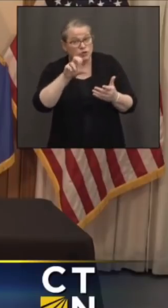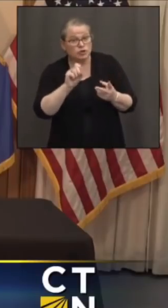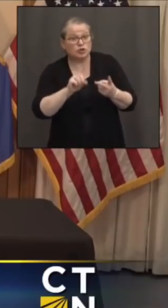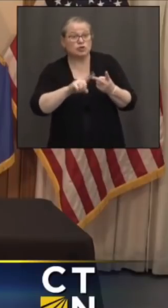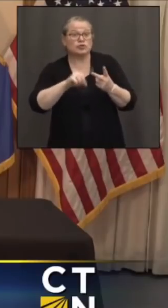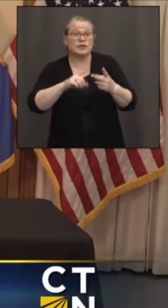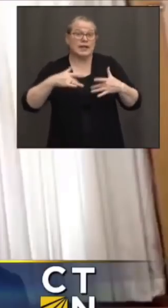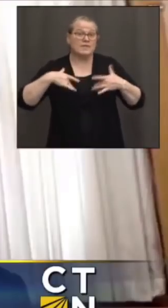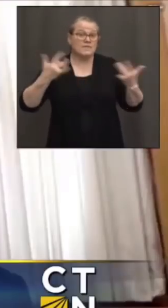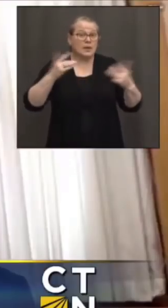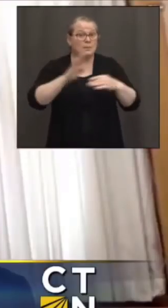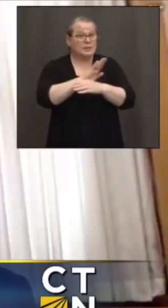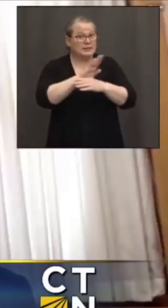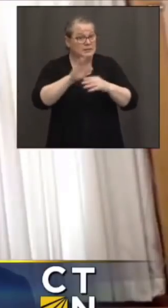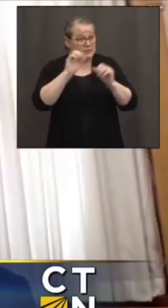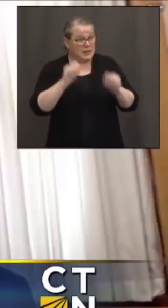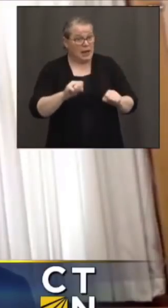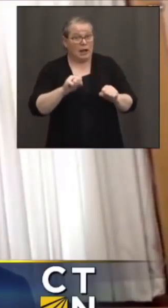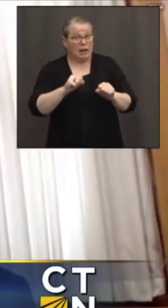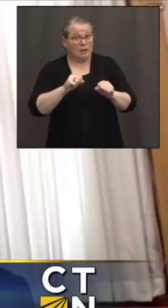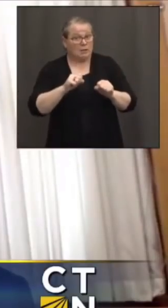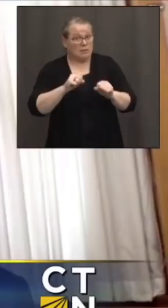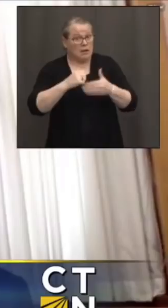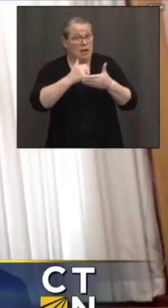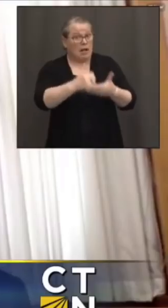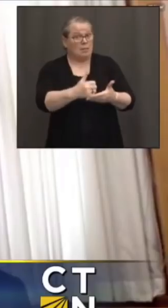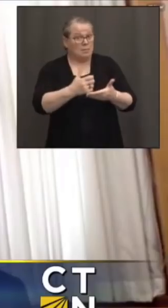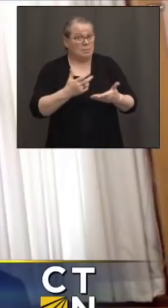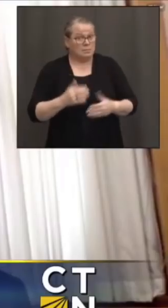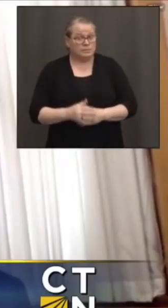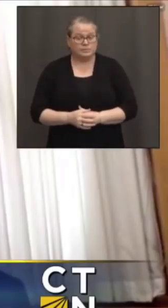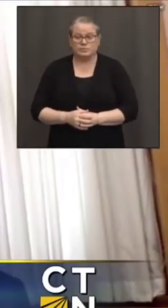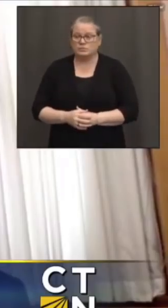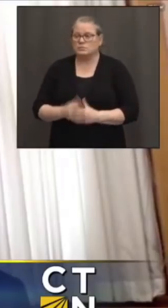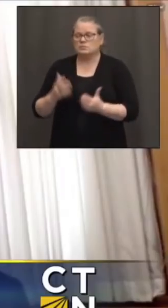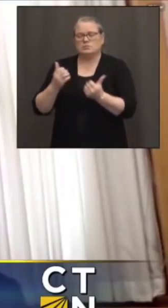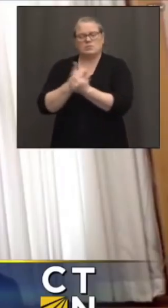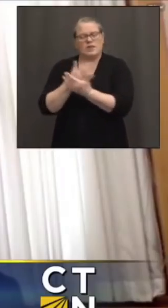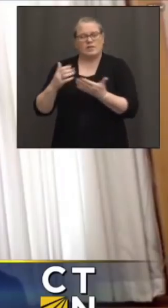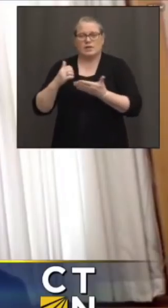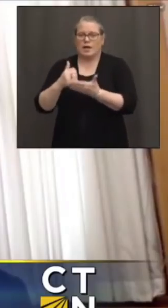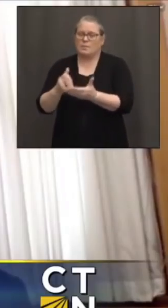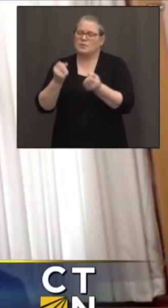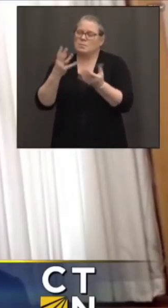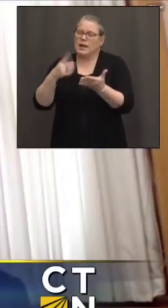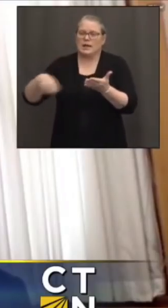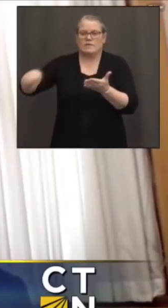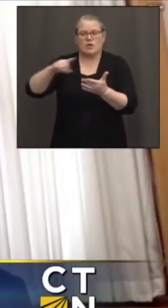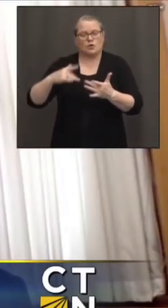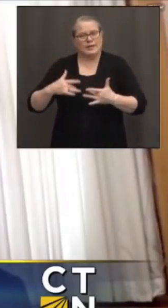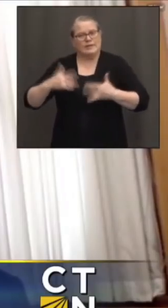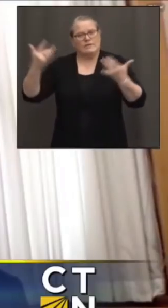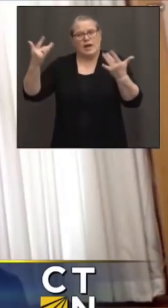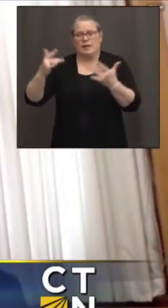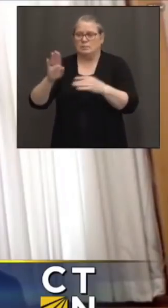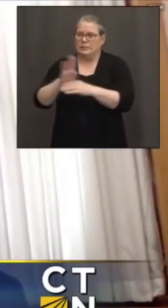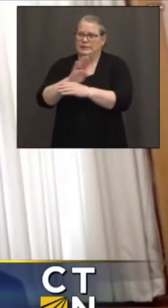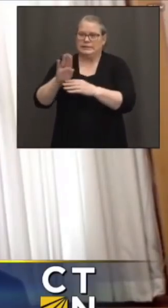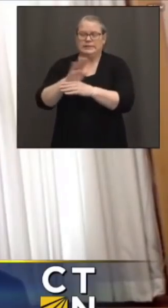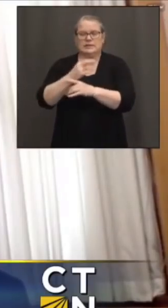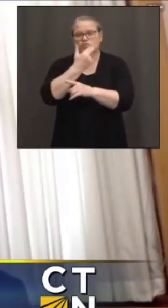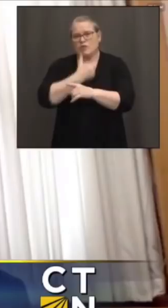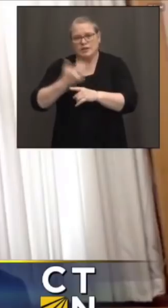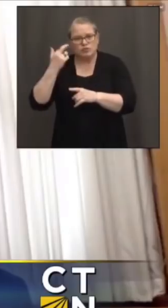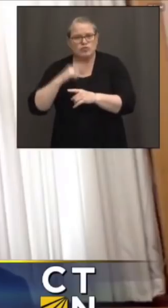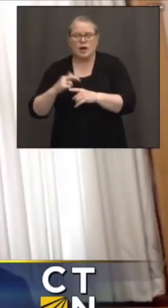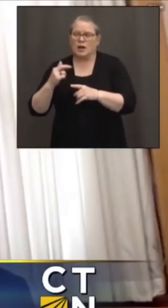Well, look, every event helps, right? There's a long way to go for a lot of those, you know, event venues and restaurants and others